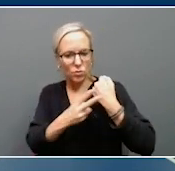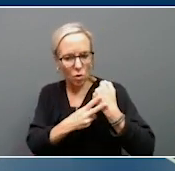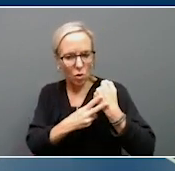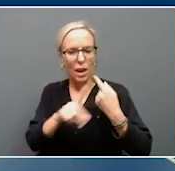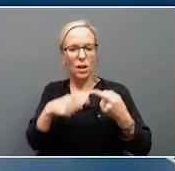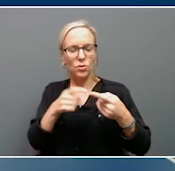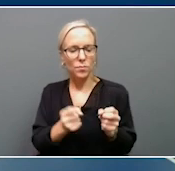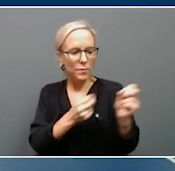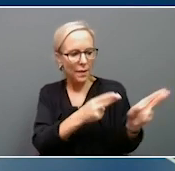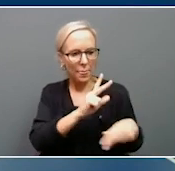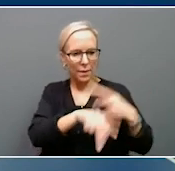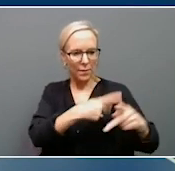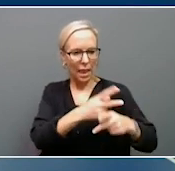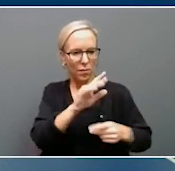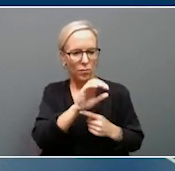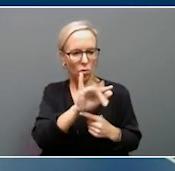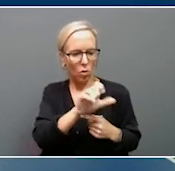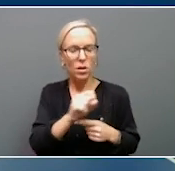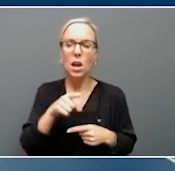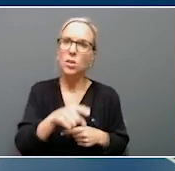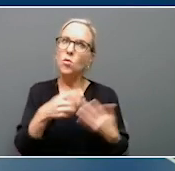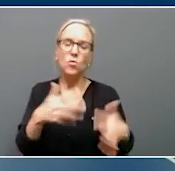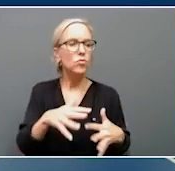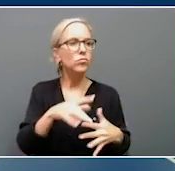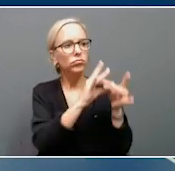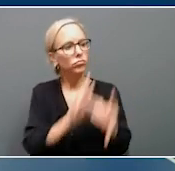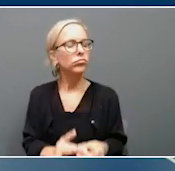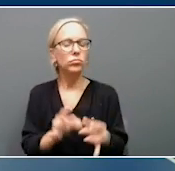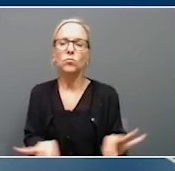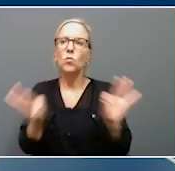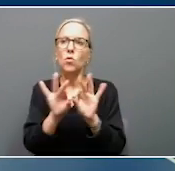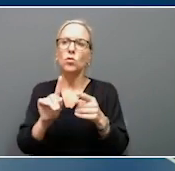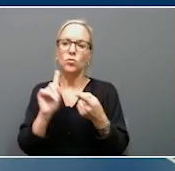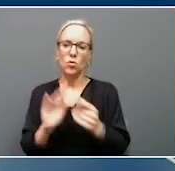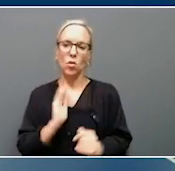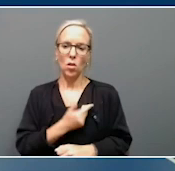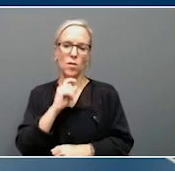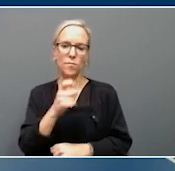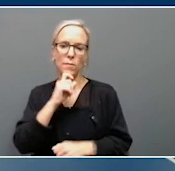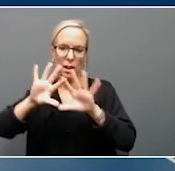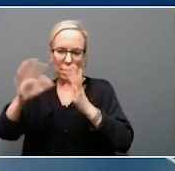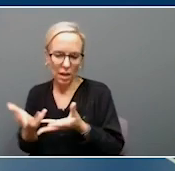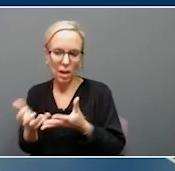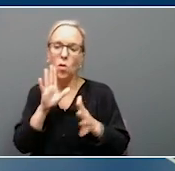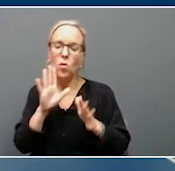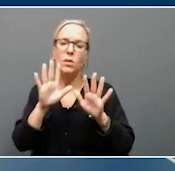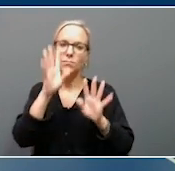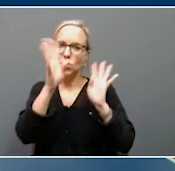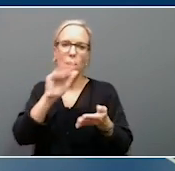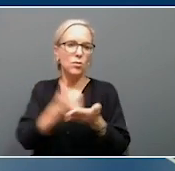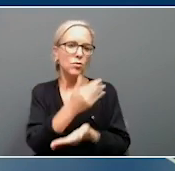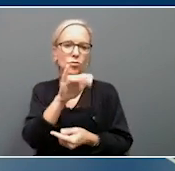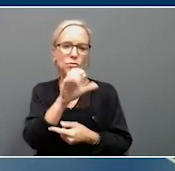This company is a great addition to our thriving metals sector, and it will create great jobs for Kentuckians and their families. I want to thank